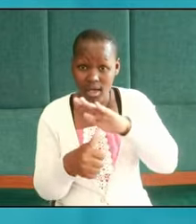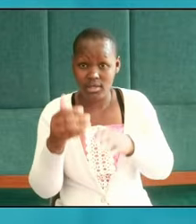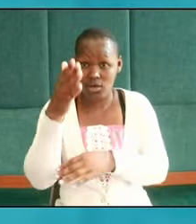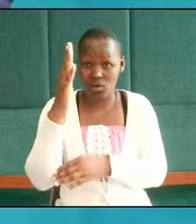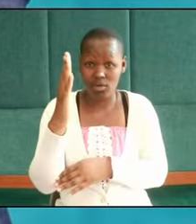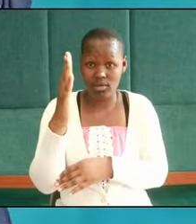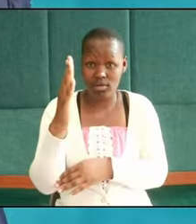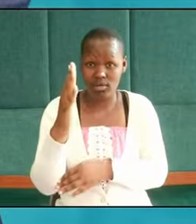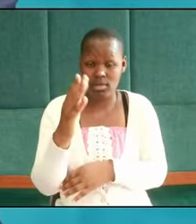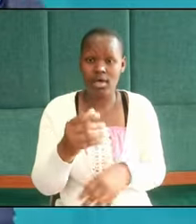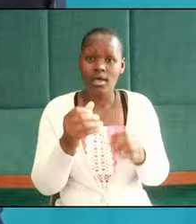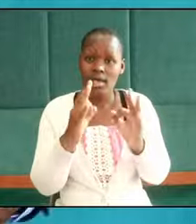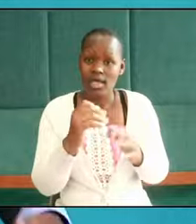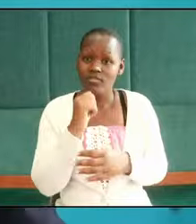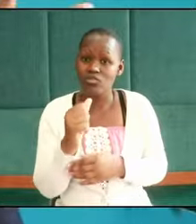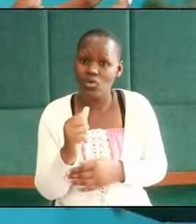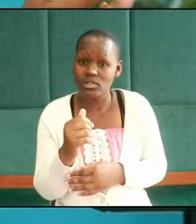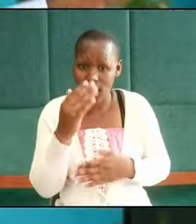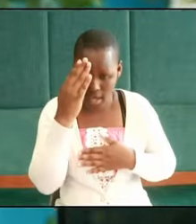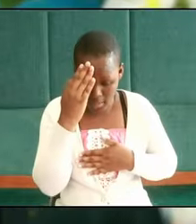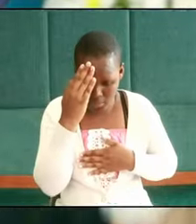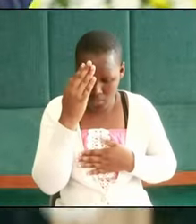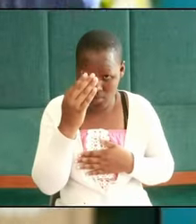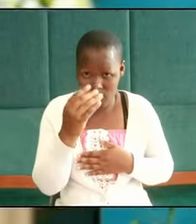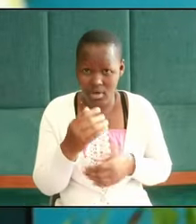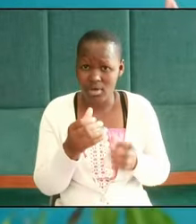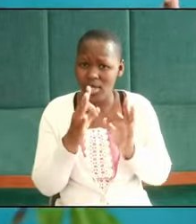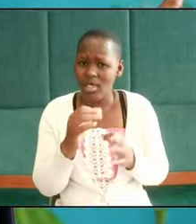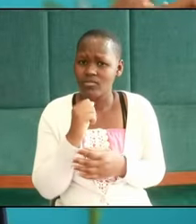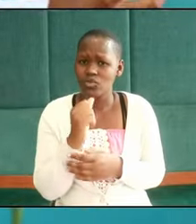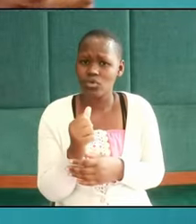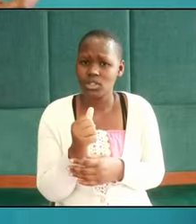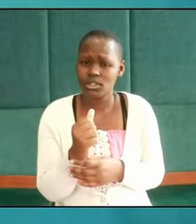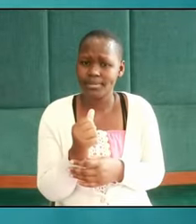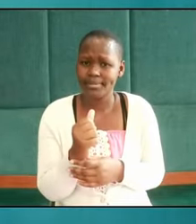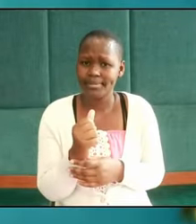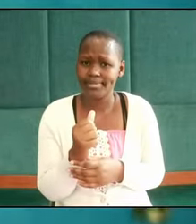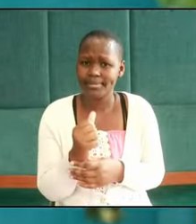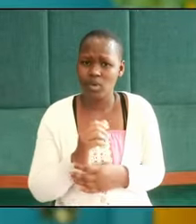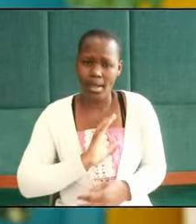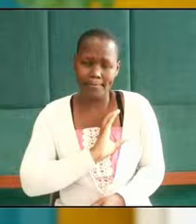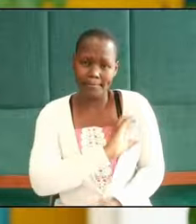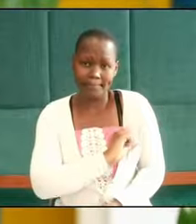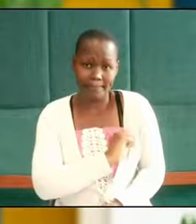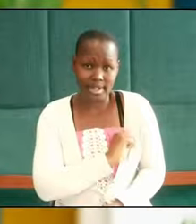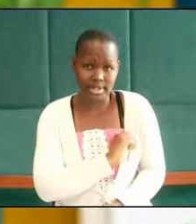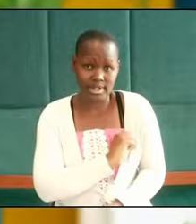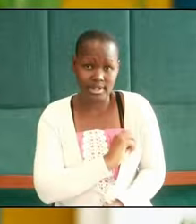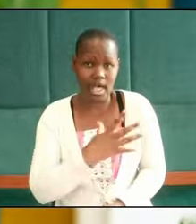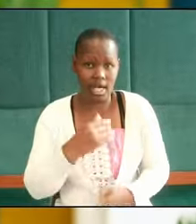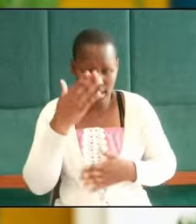if we are not humble if we are not patient and